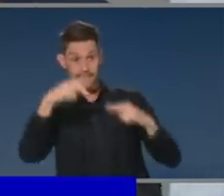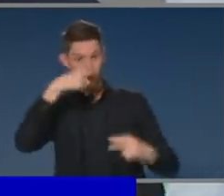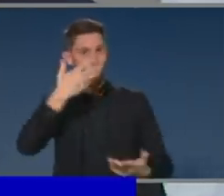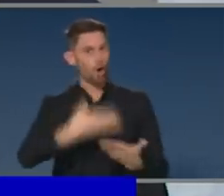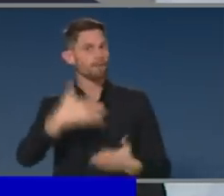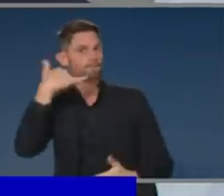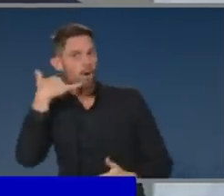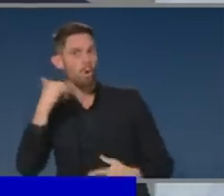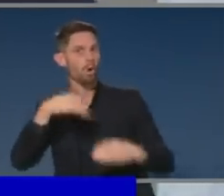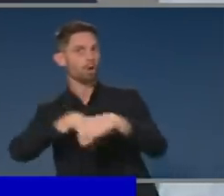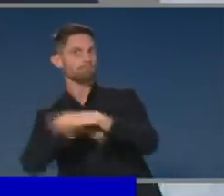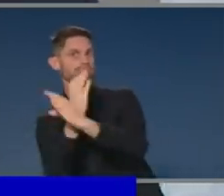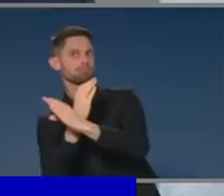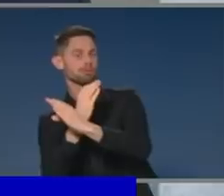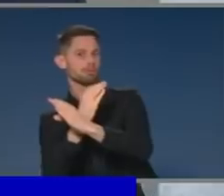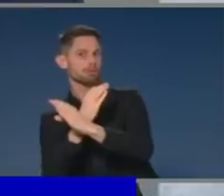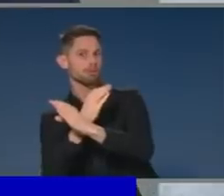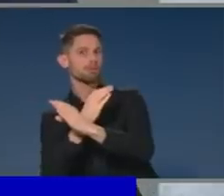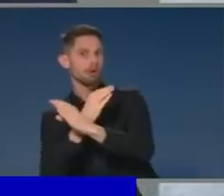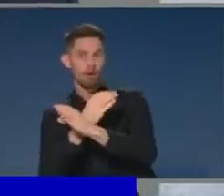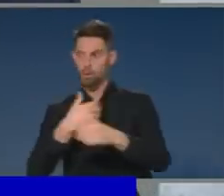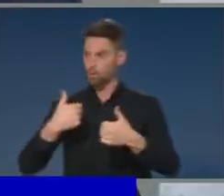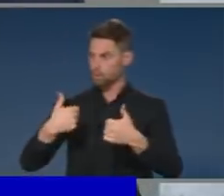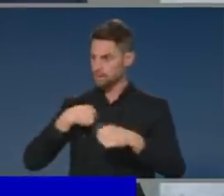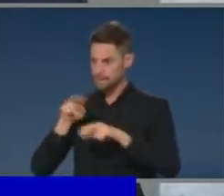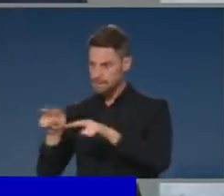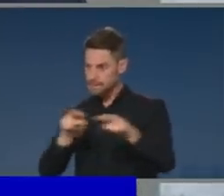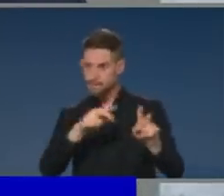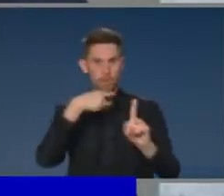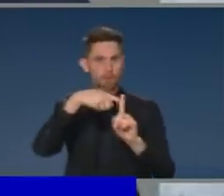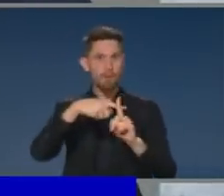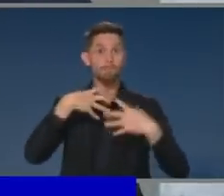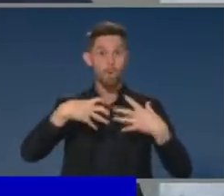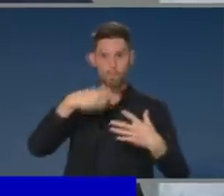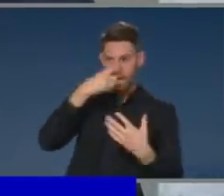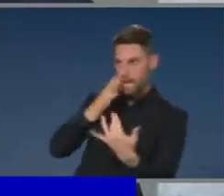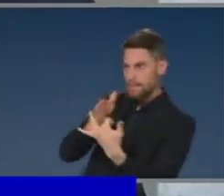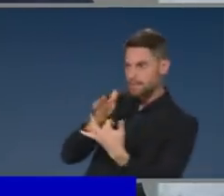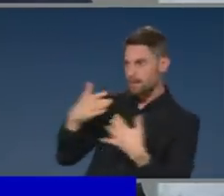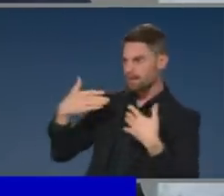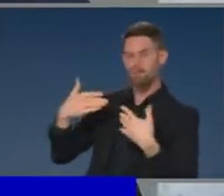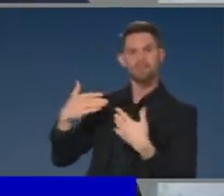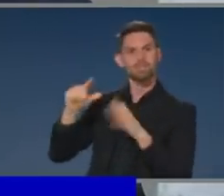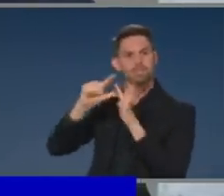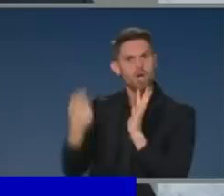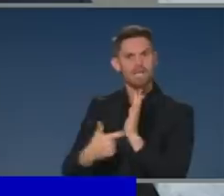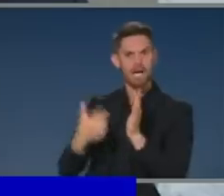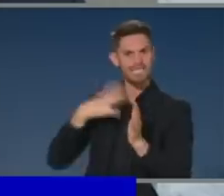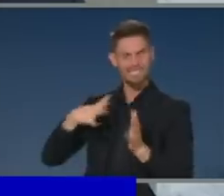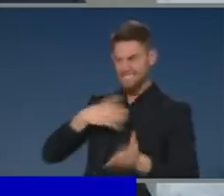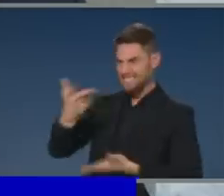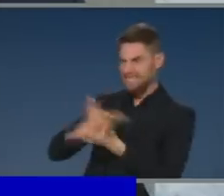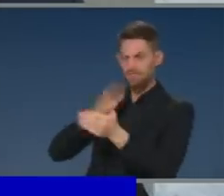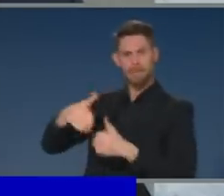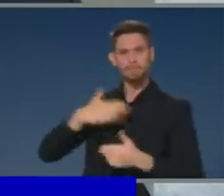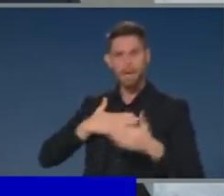that were being experienced pre-pandemic. Half of those being done through the telehealth mechanism. So that is